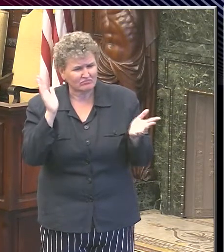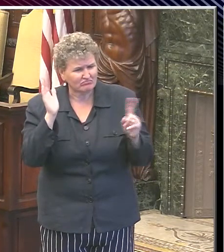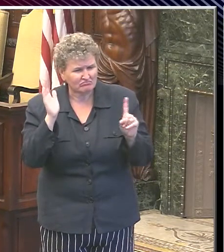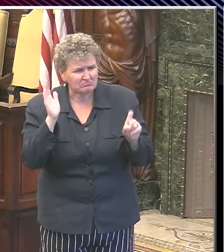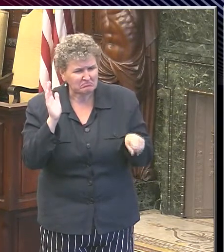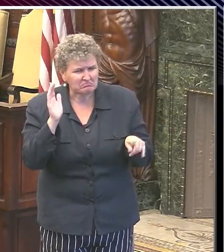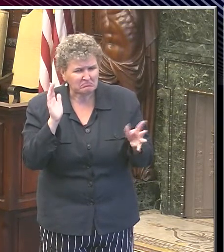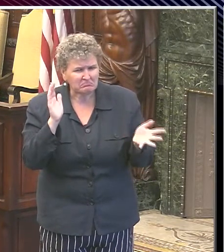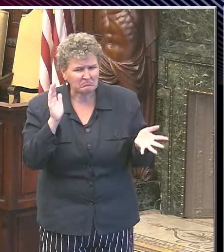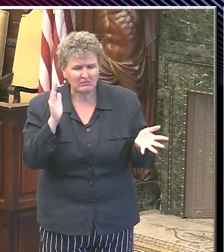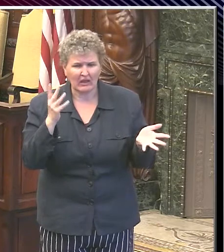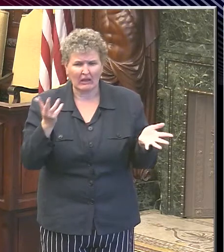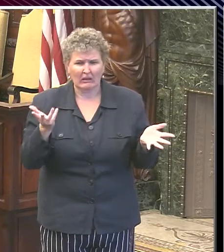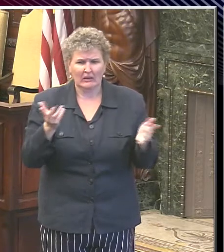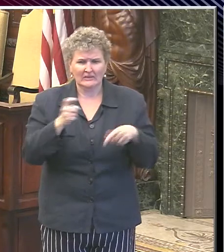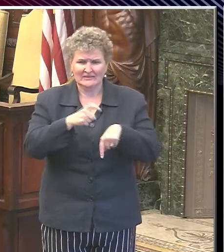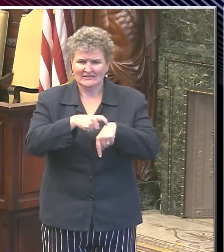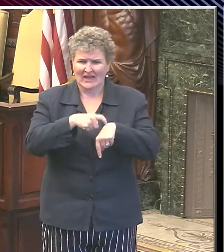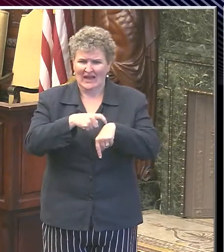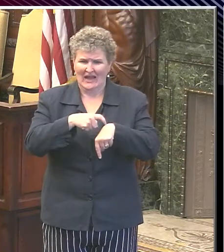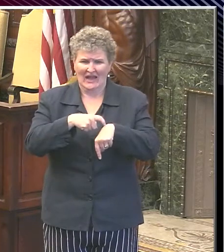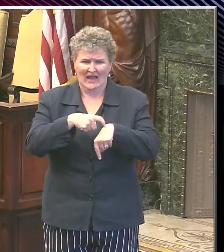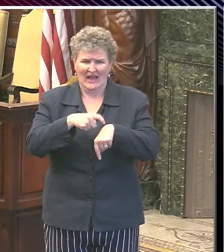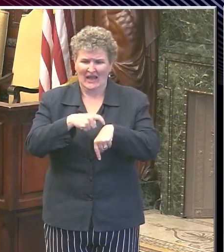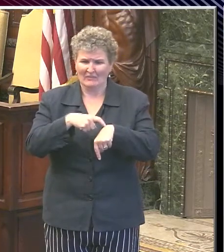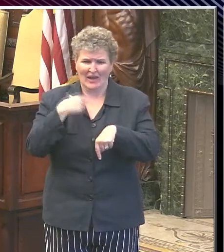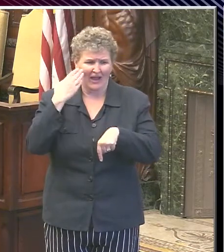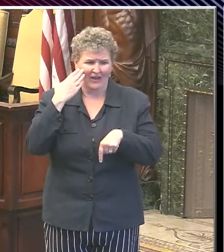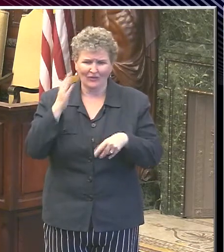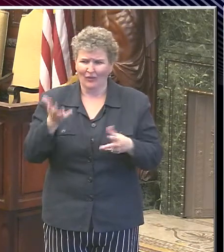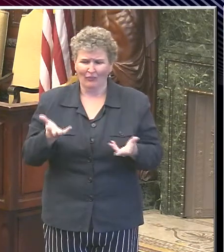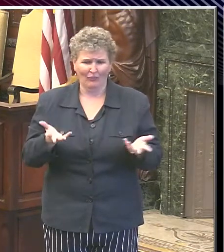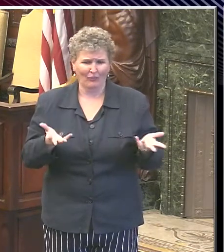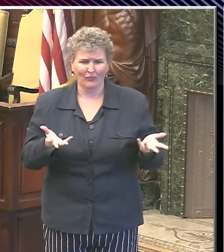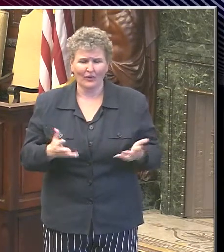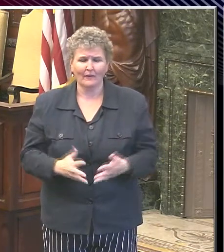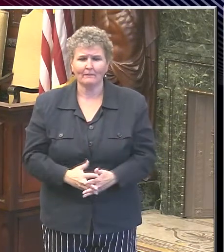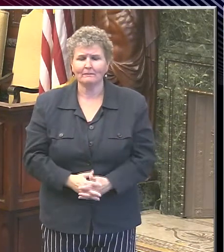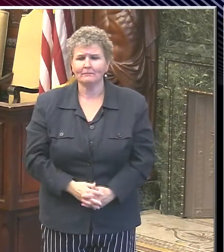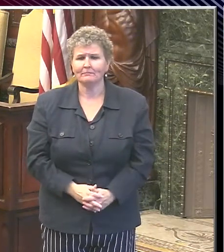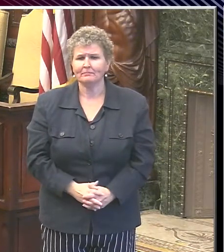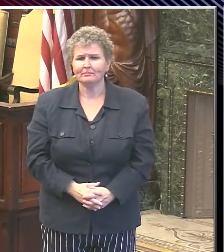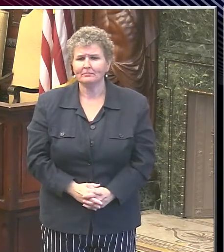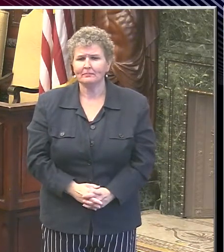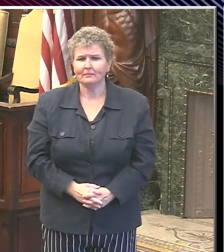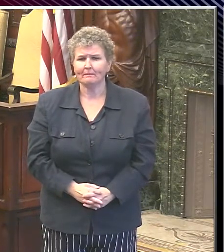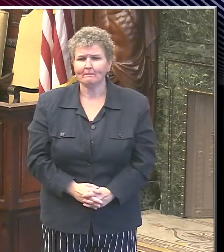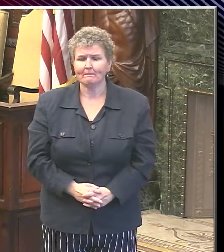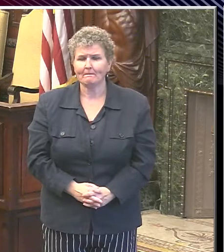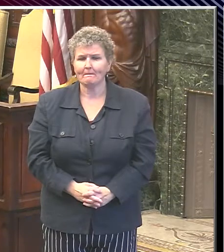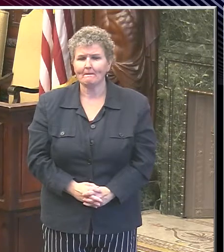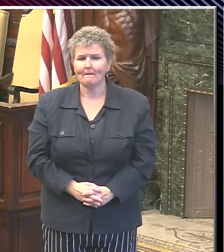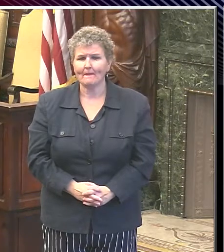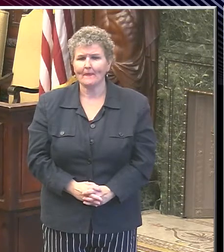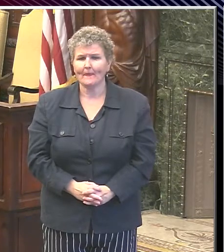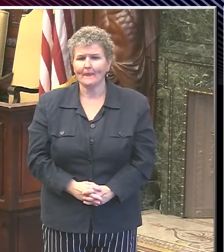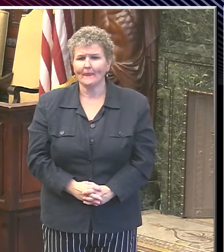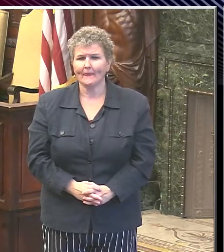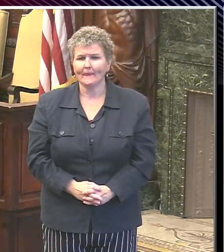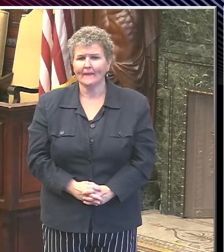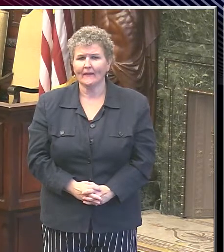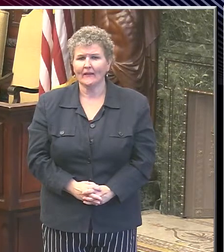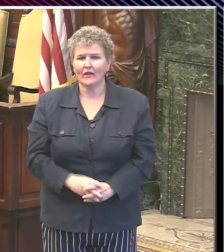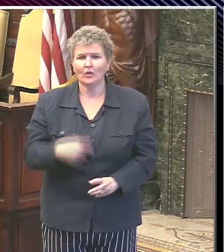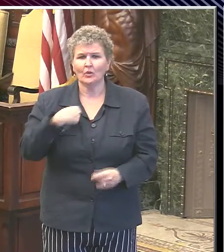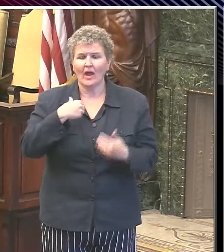I don't know, from a timing perspective. That's what I'm suggesting, that we leave it for the very end, if we have the time to do it. We have the means to do it. But